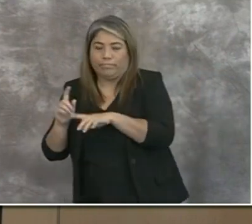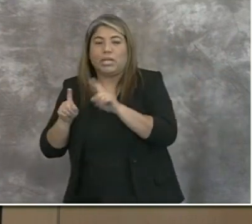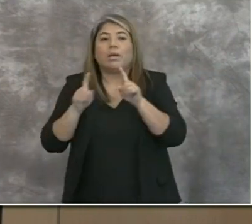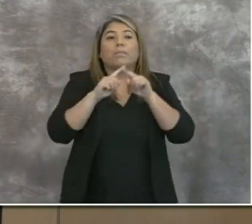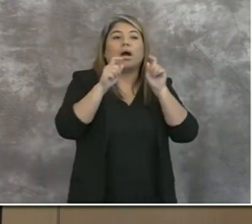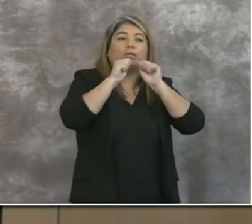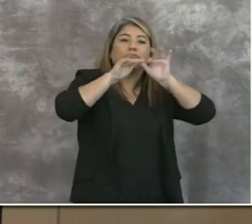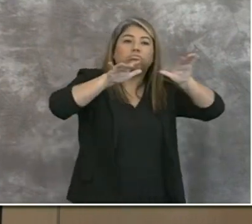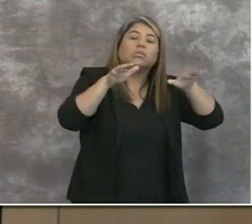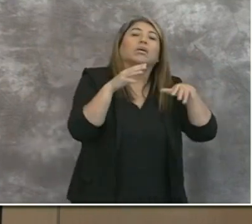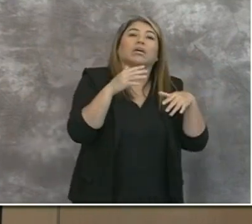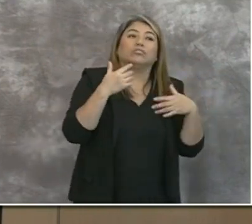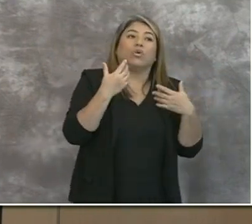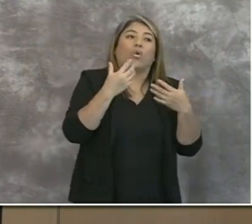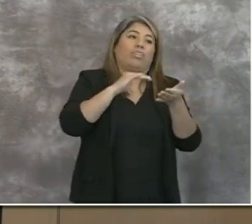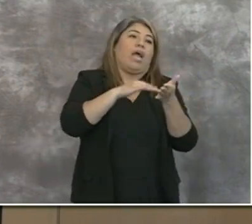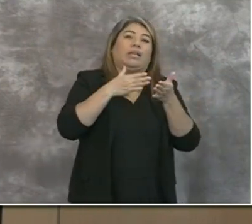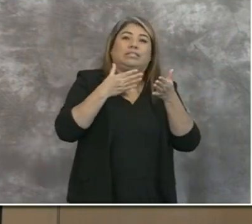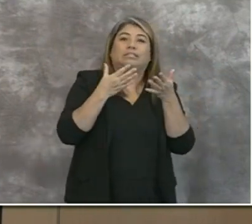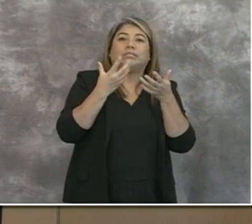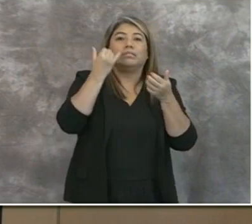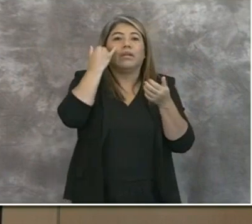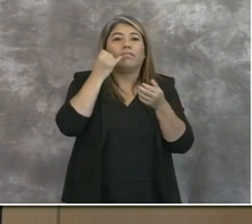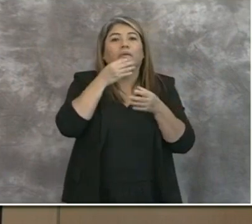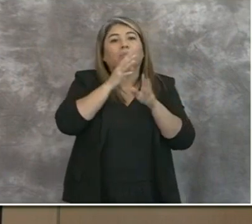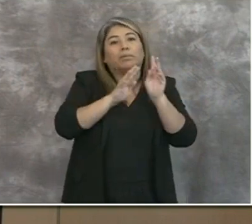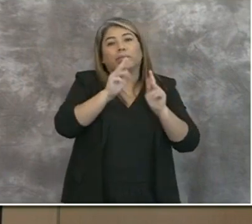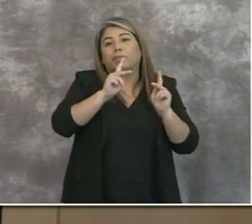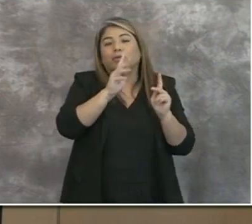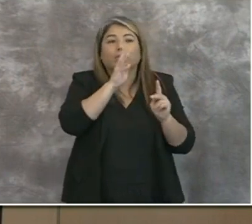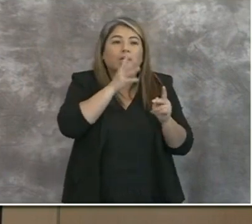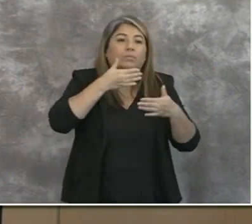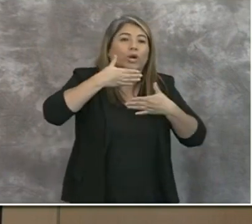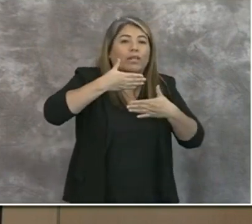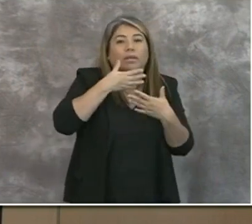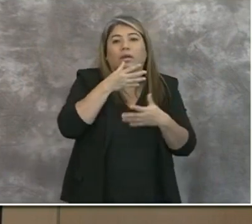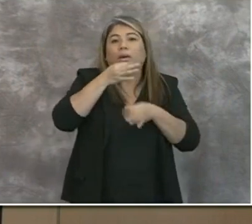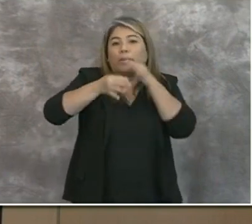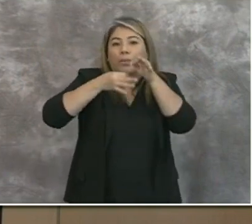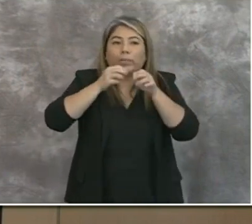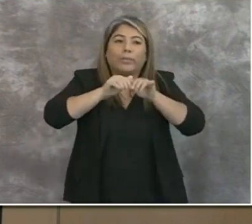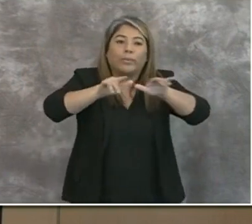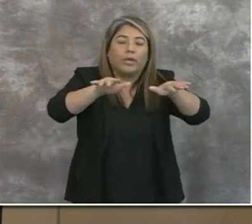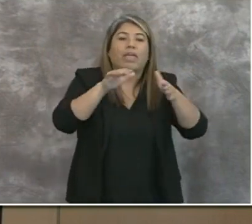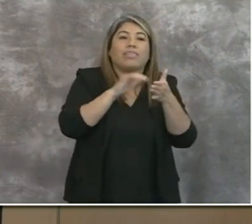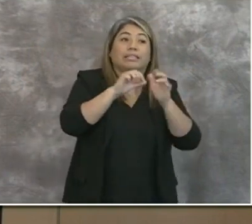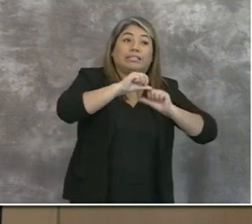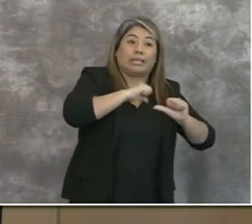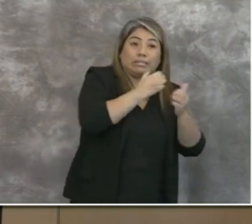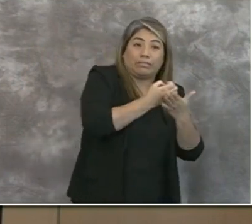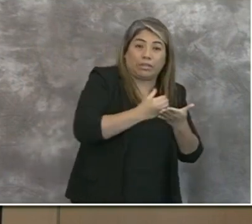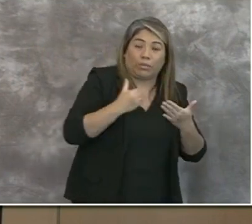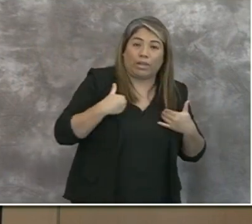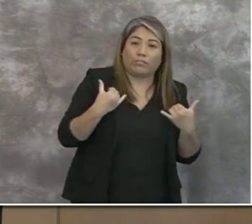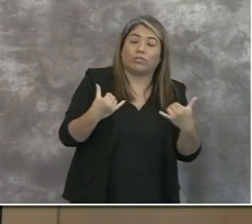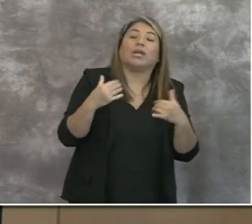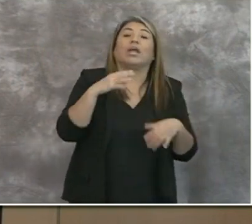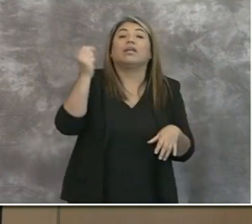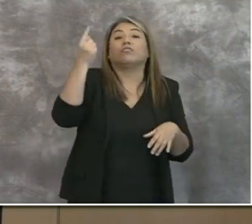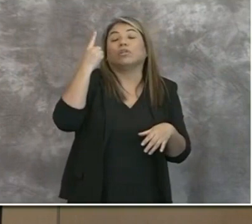this is transmitted through droplet transmission. That's the science and evidence that we have today. And I understand